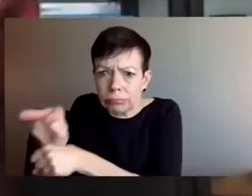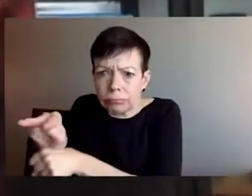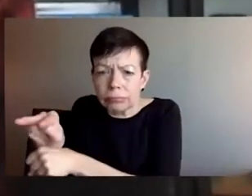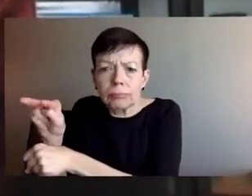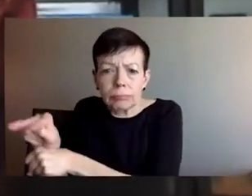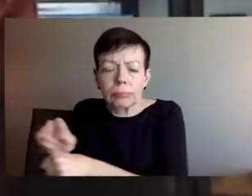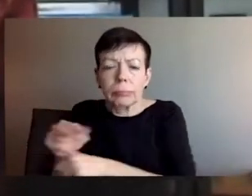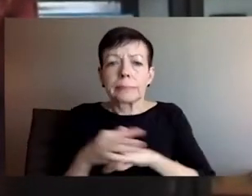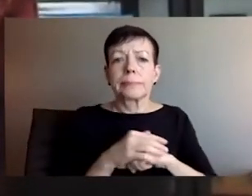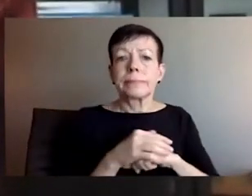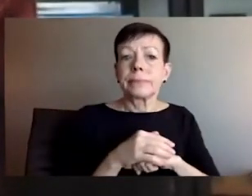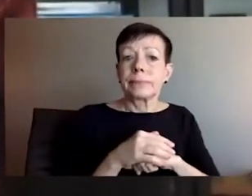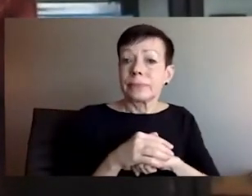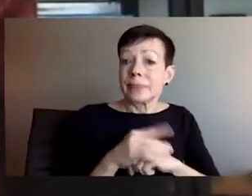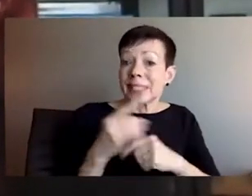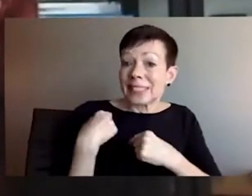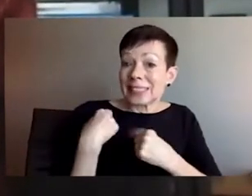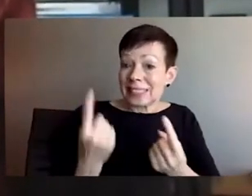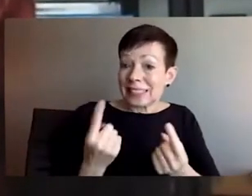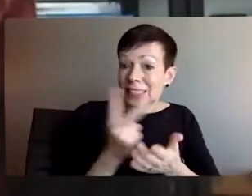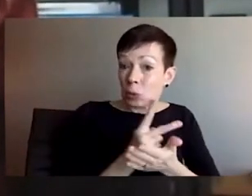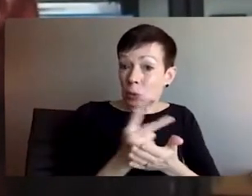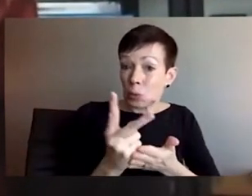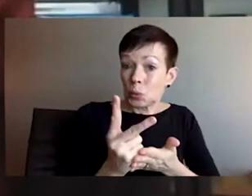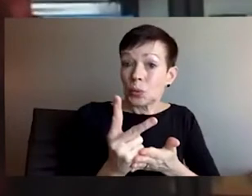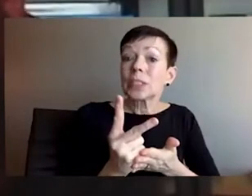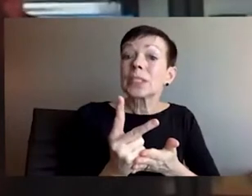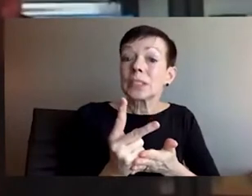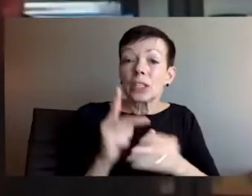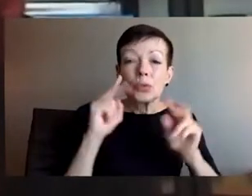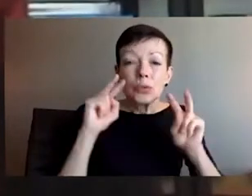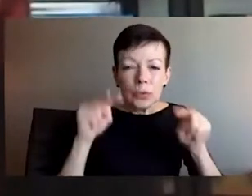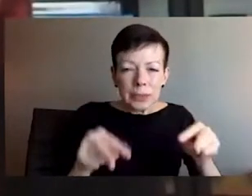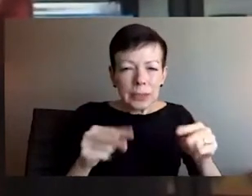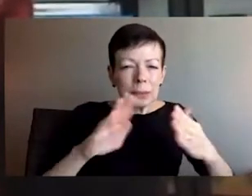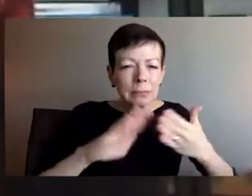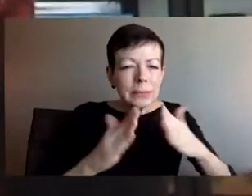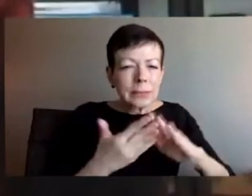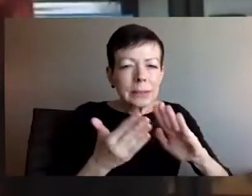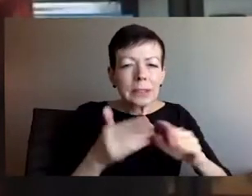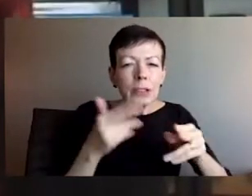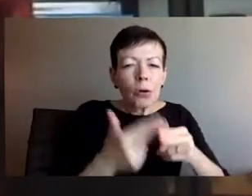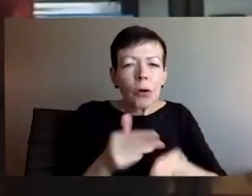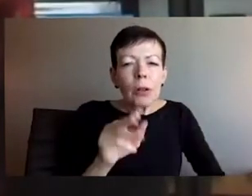Some people like to say that Russian speakers in Ukraine are freer than Russian speakers in Russia.